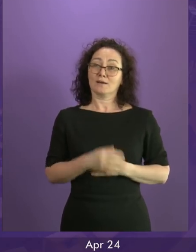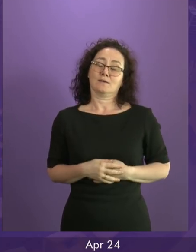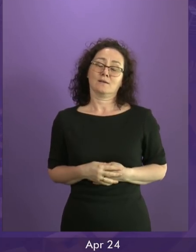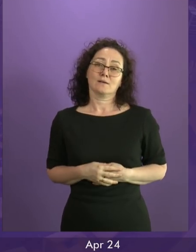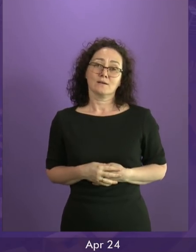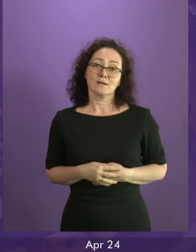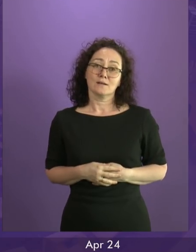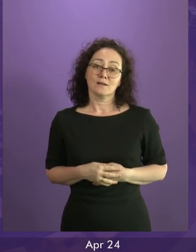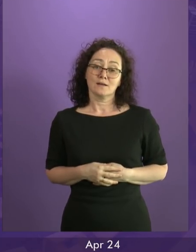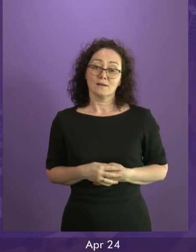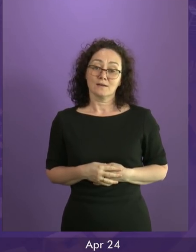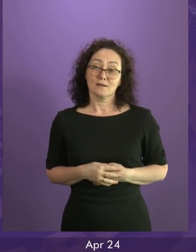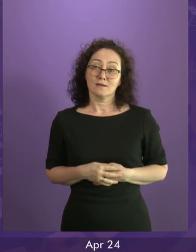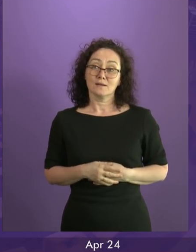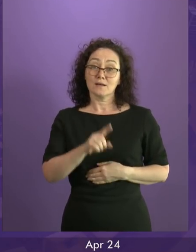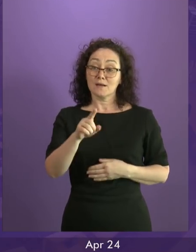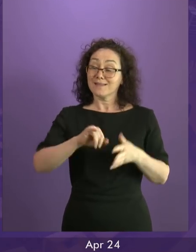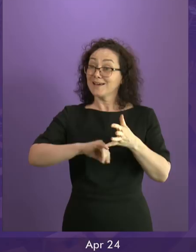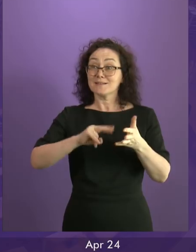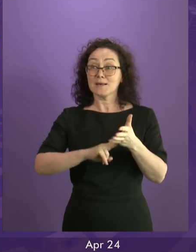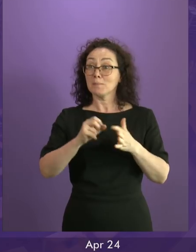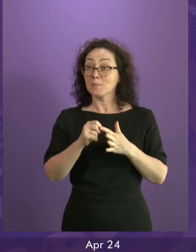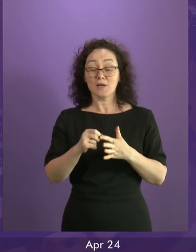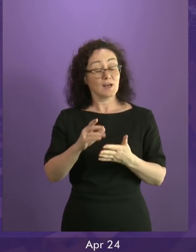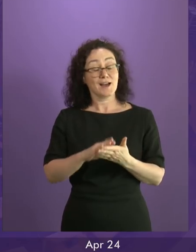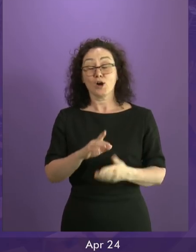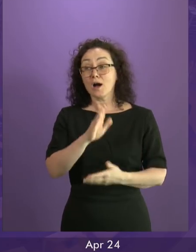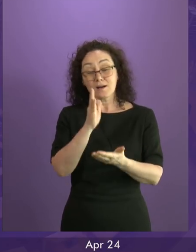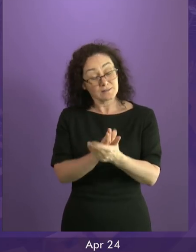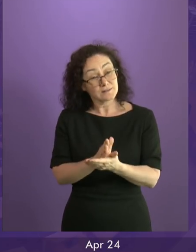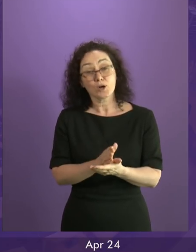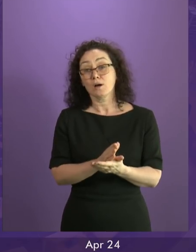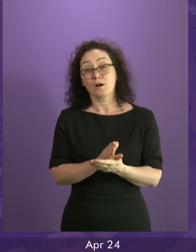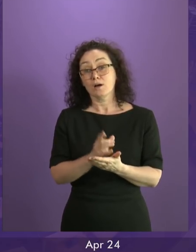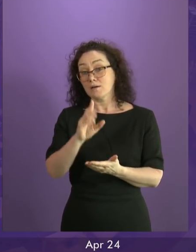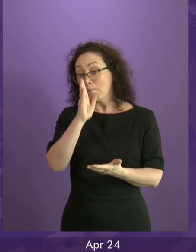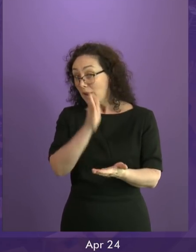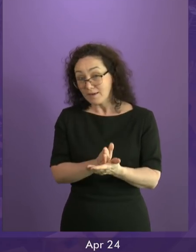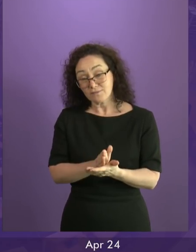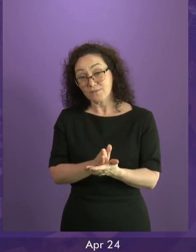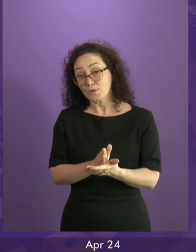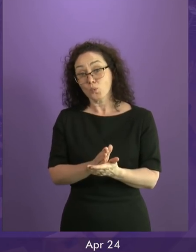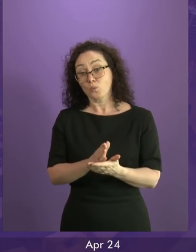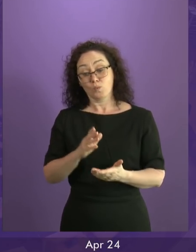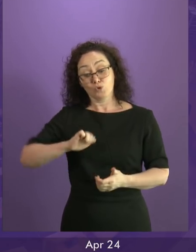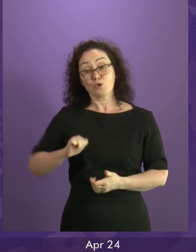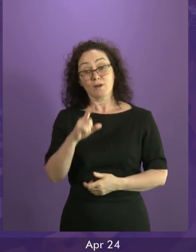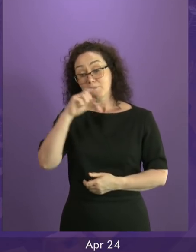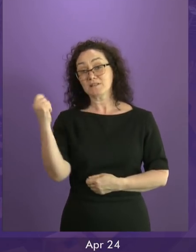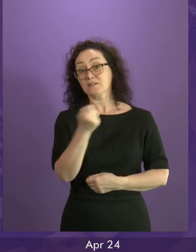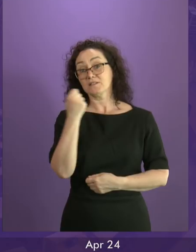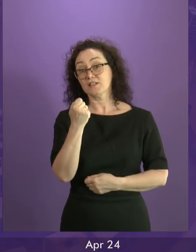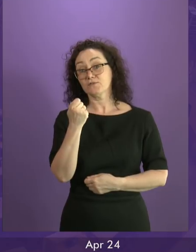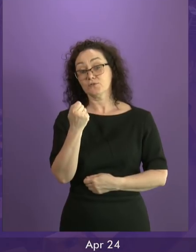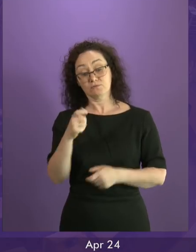be. It simply does not believe we can succeed as we are. Nicola Sturgeon has confirmed that again today. In her own words, she boldly states